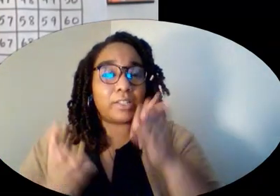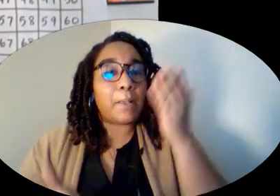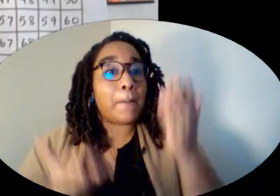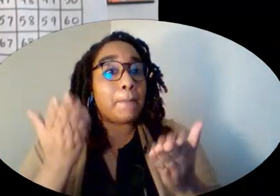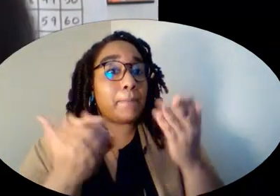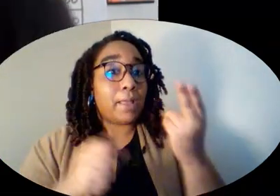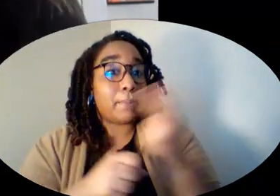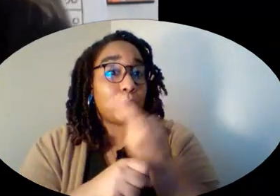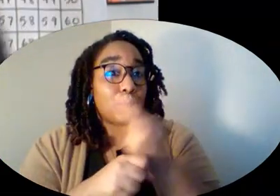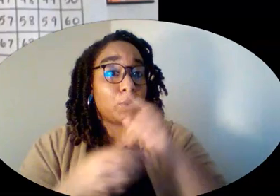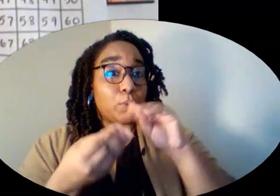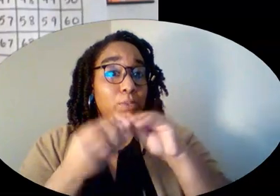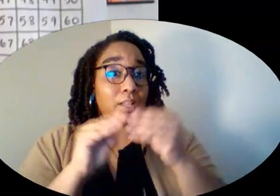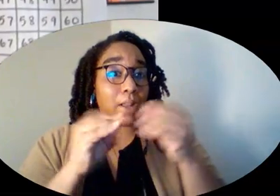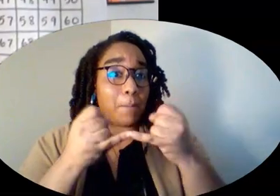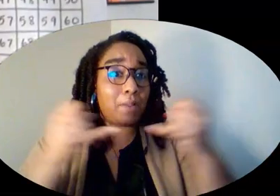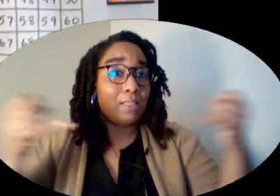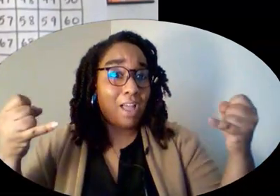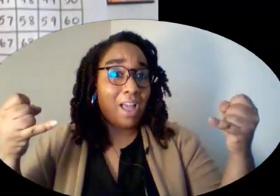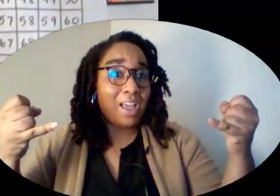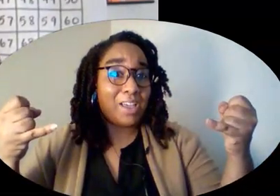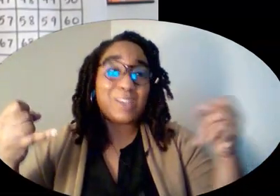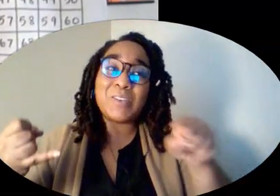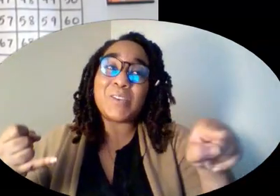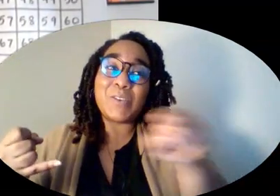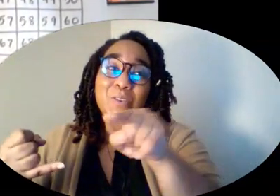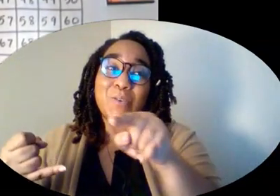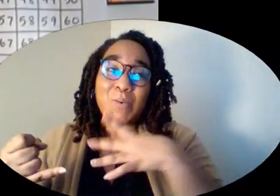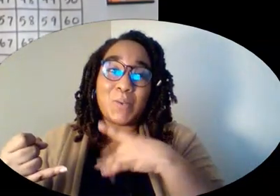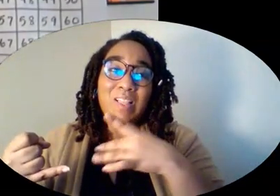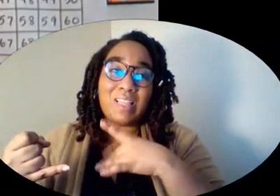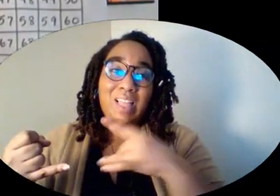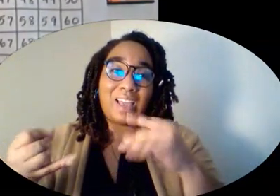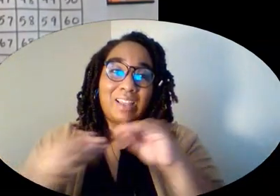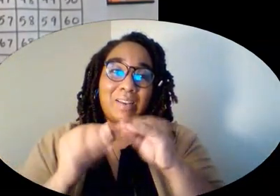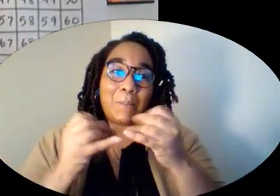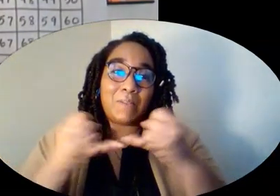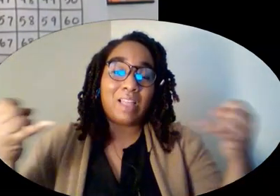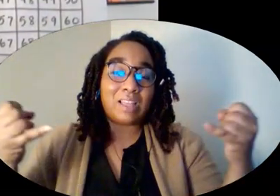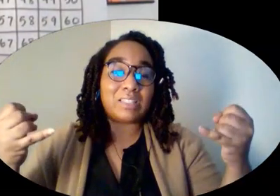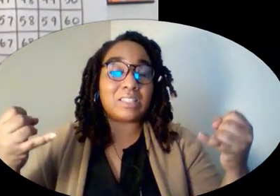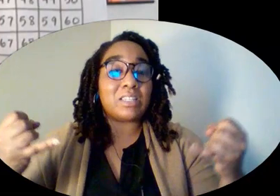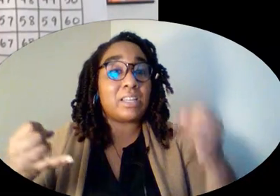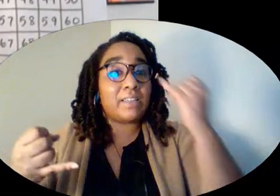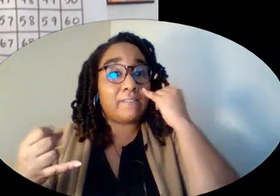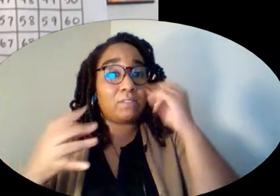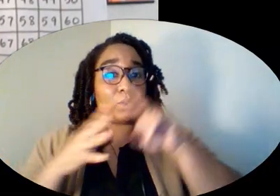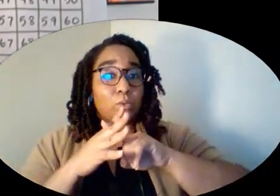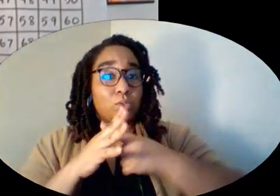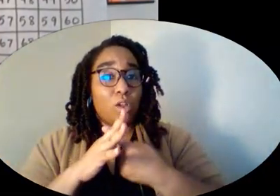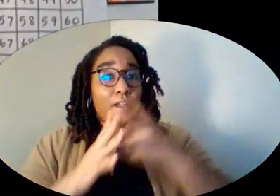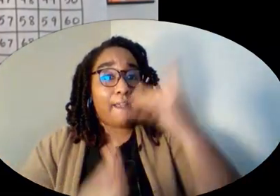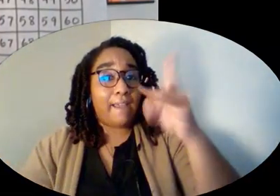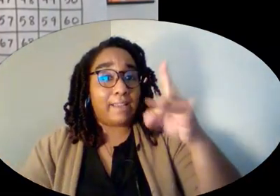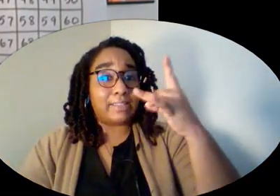used a number line. I know a lot of you guys love to use number lines in your head. So let's check this out. So if you started with 18, where